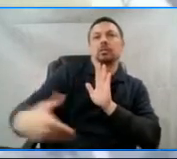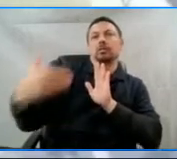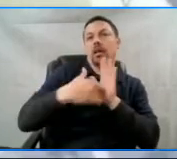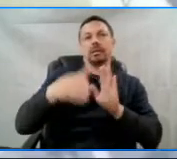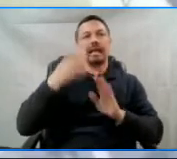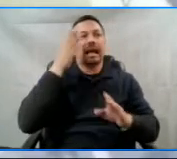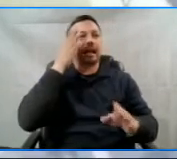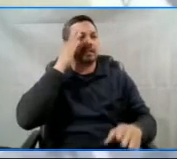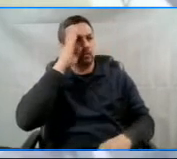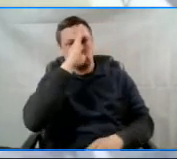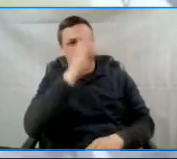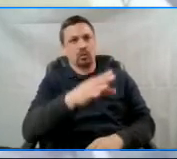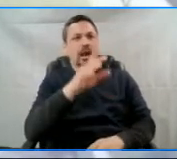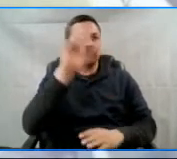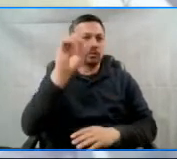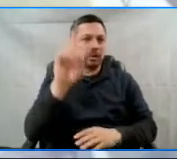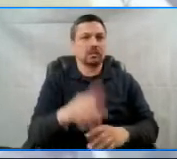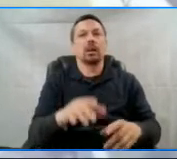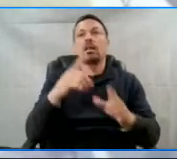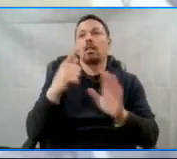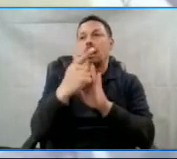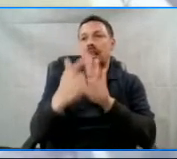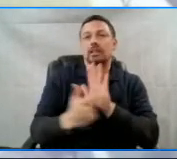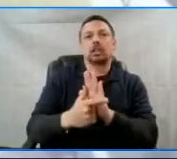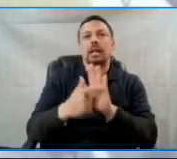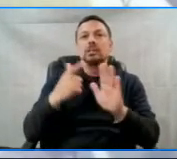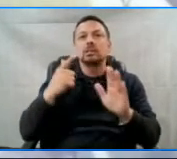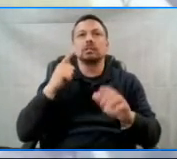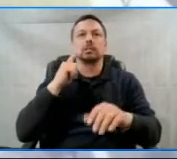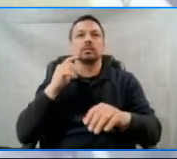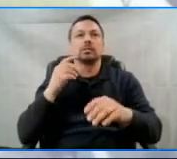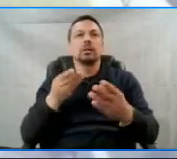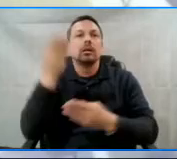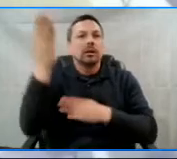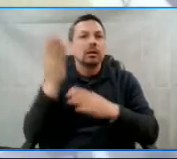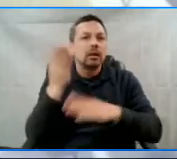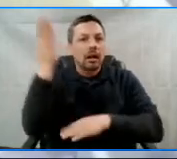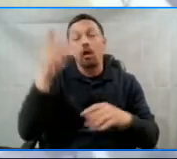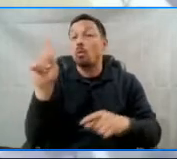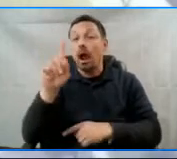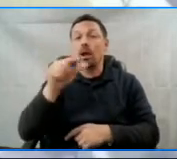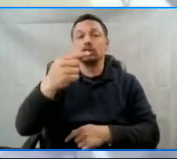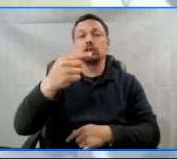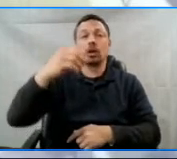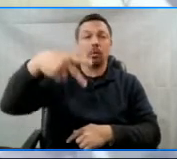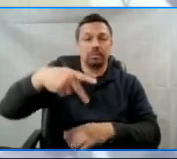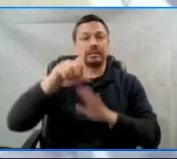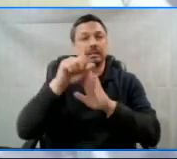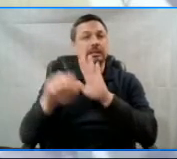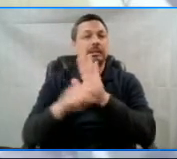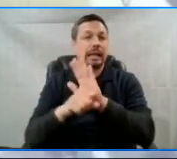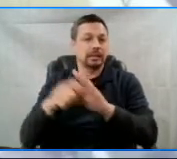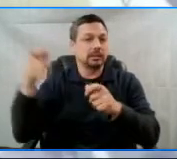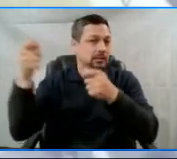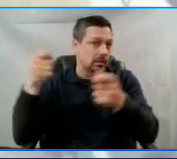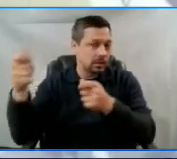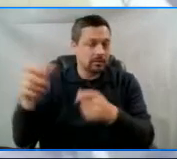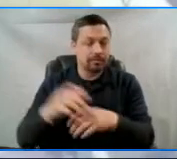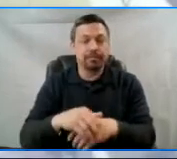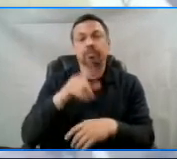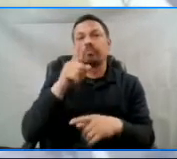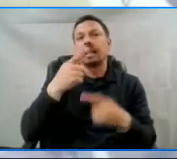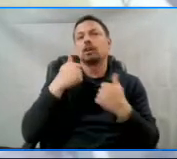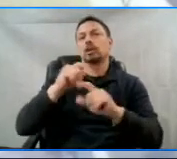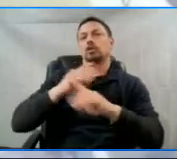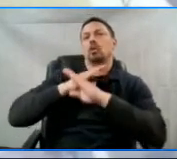in the form of legislation introduced, mostly in GOP-majority states. These bills are intended to impede and